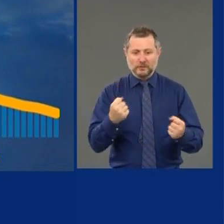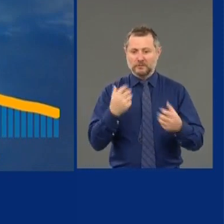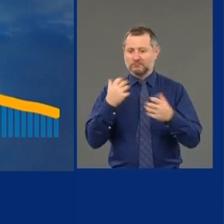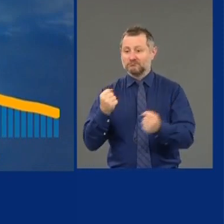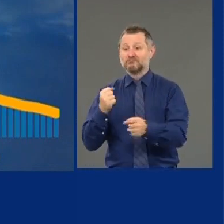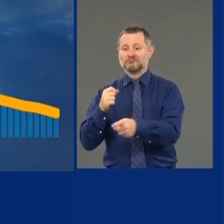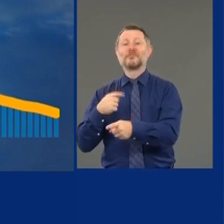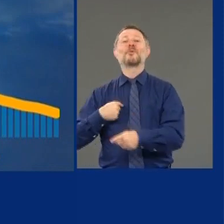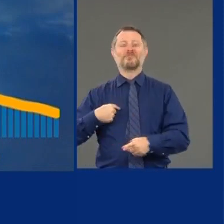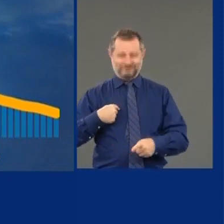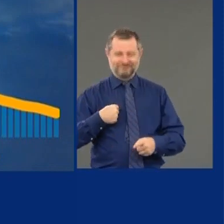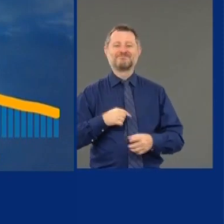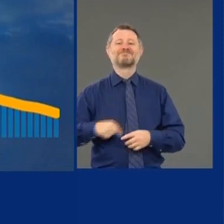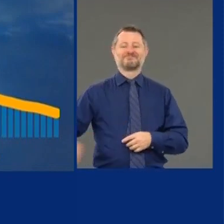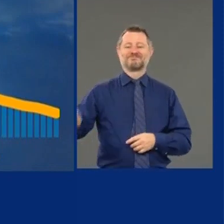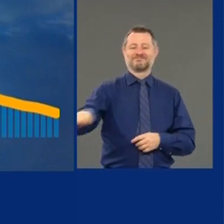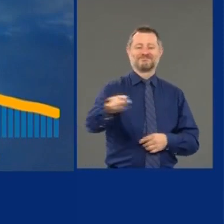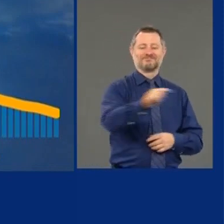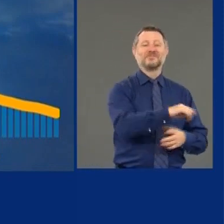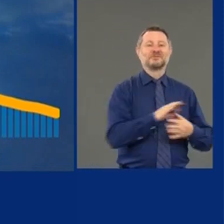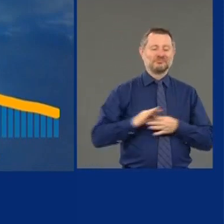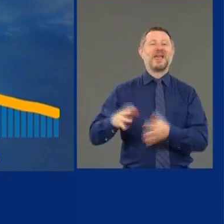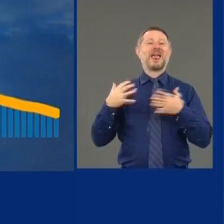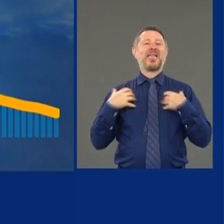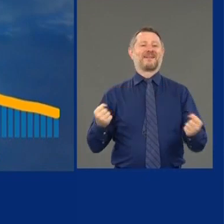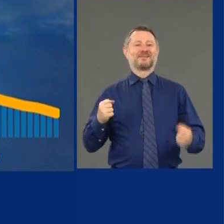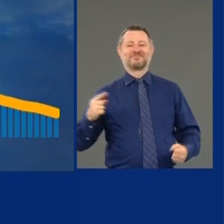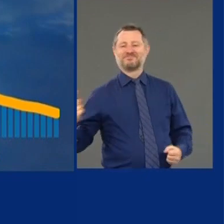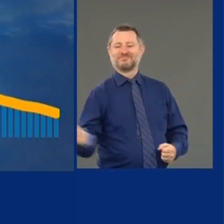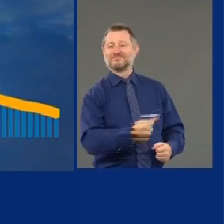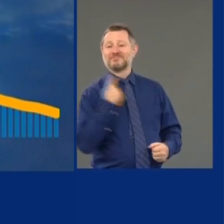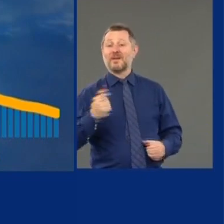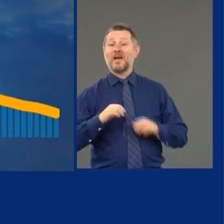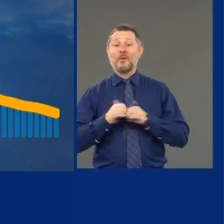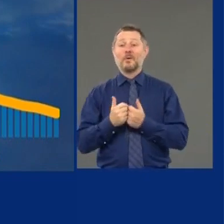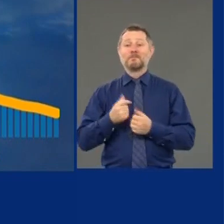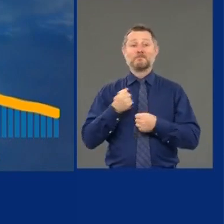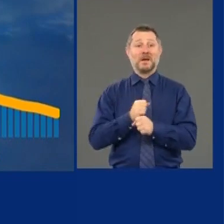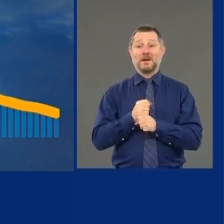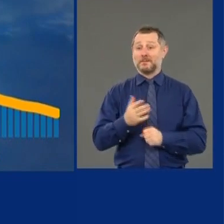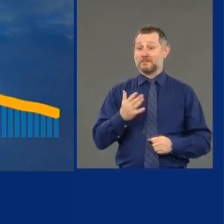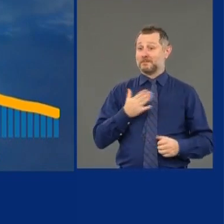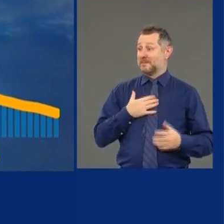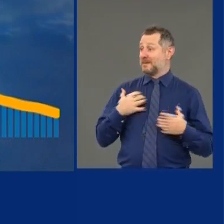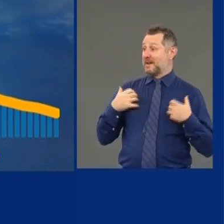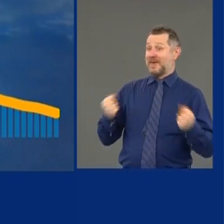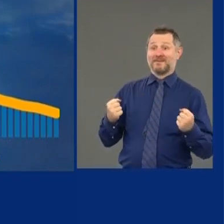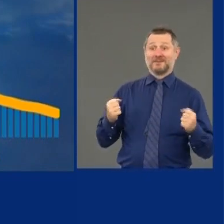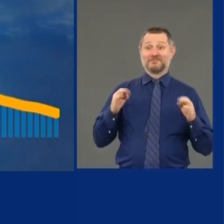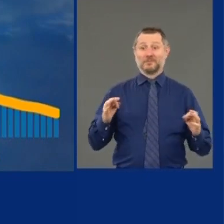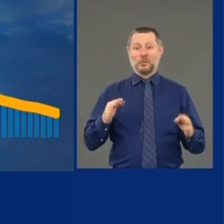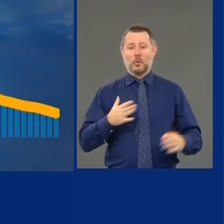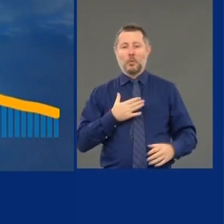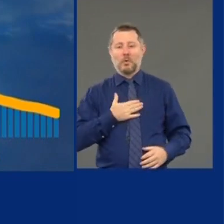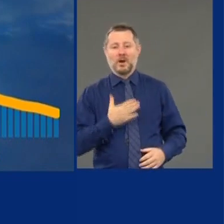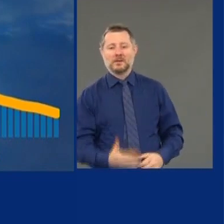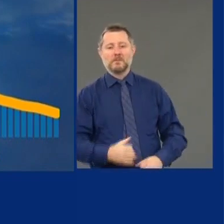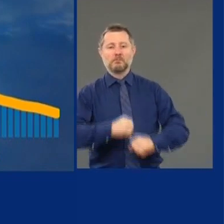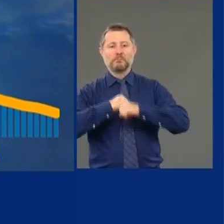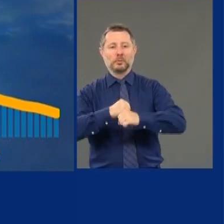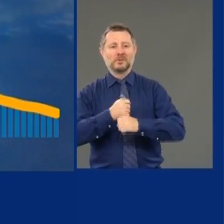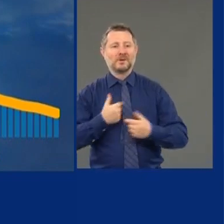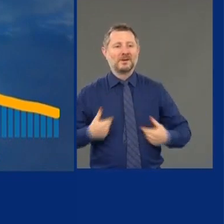us were healthy. The only way to protect my health was if you were willing to protect my health.